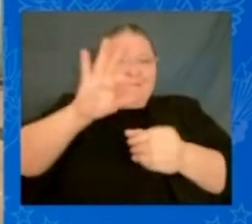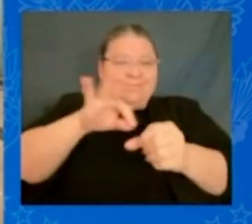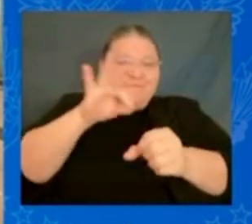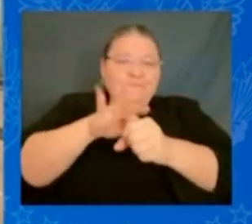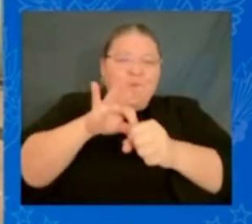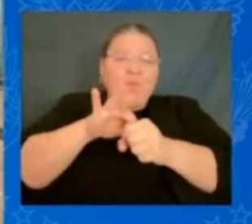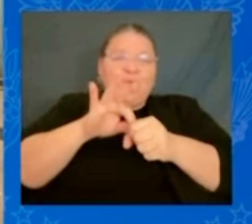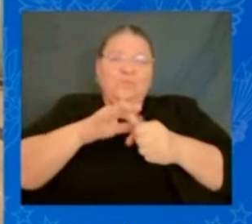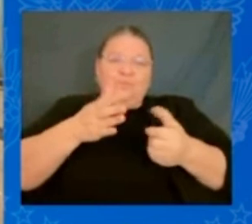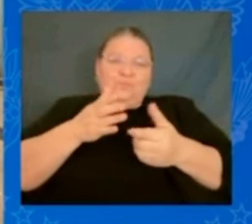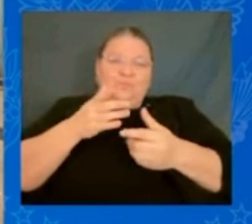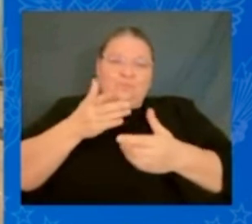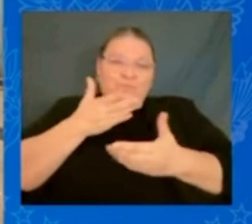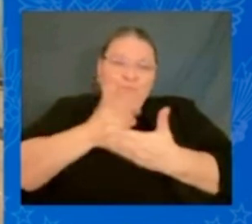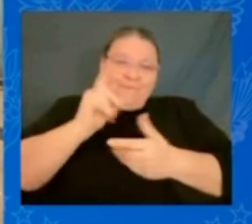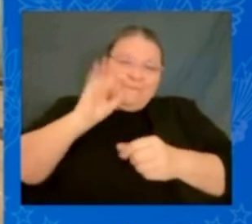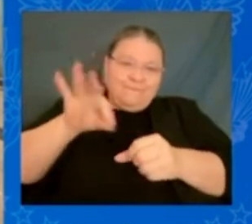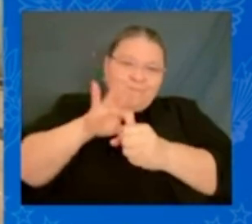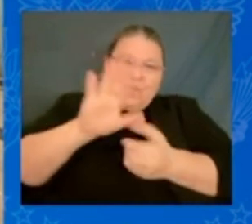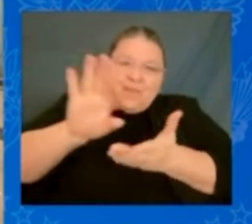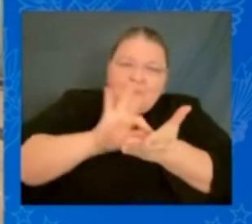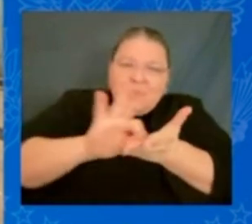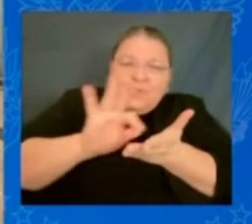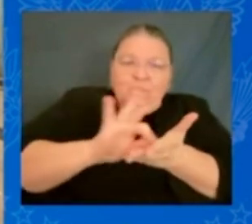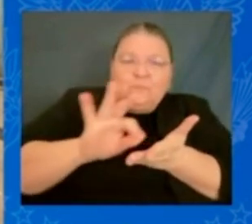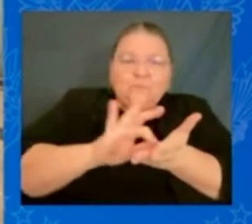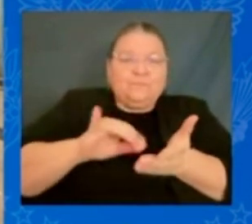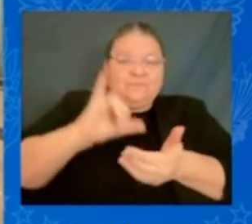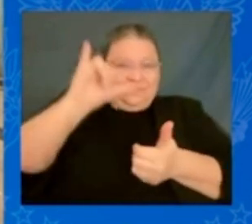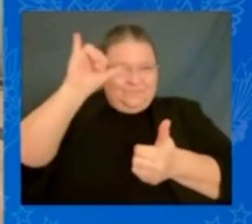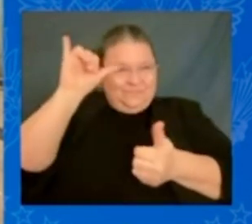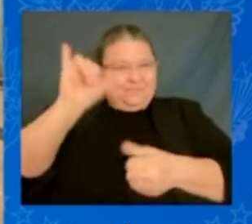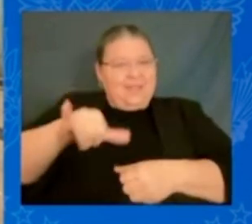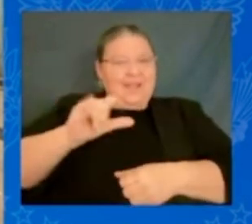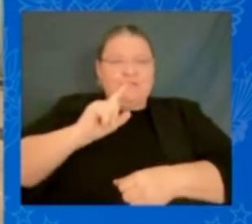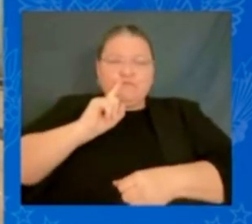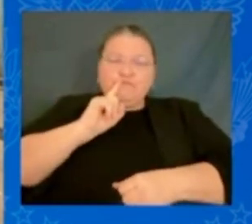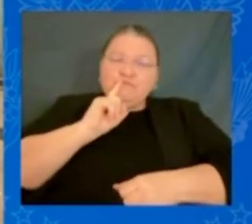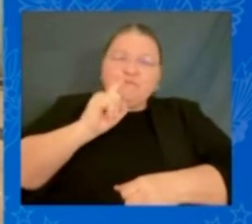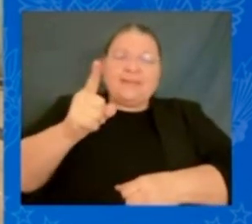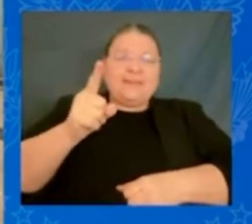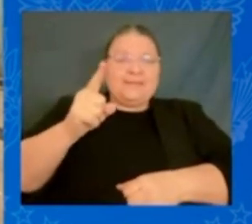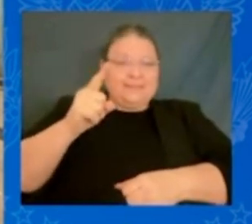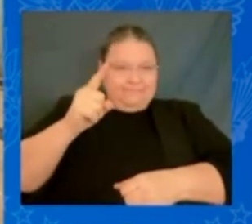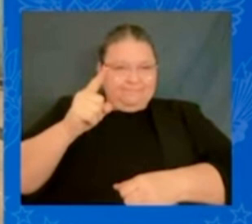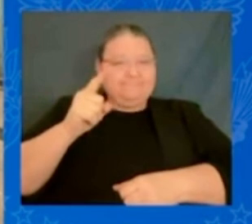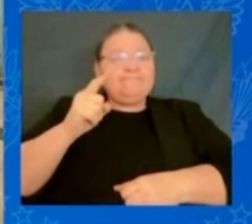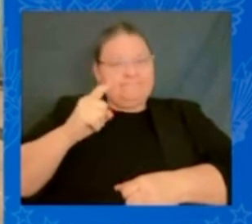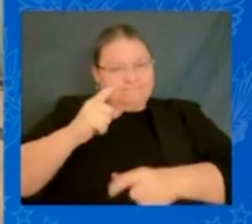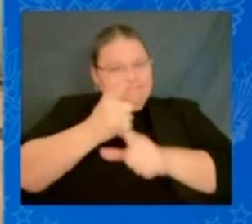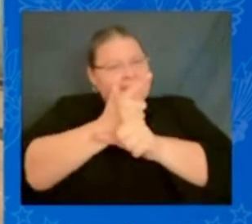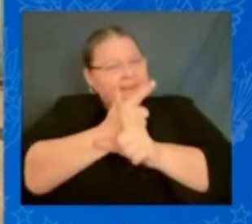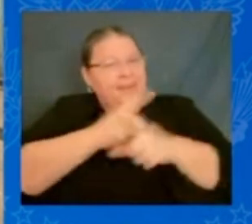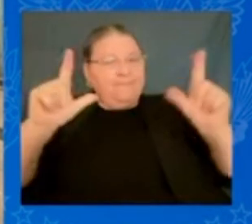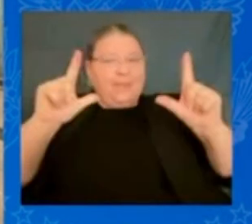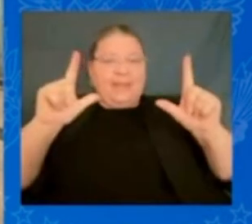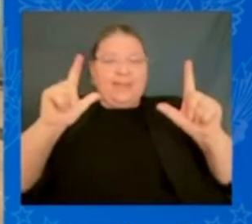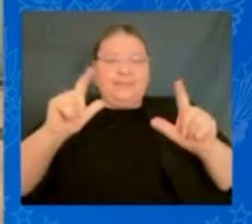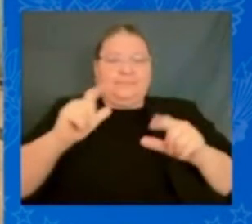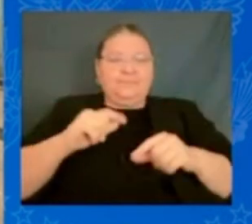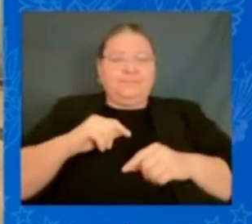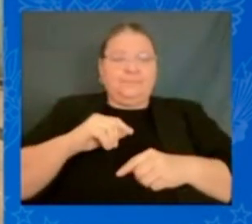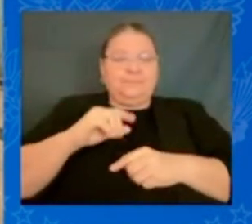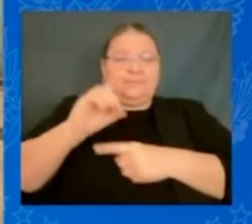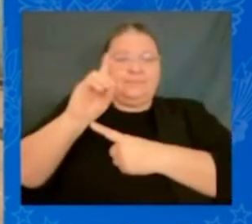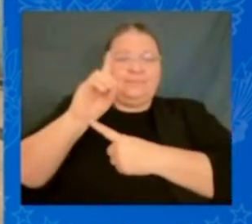counted, is the threshold of democracy and liberty. With it, anything is possible. Without it,